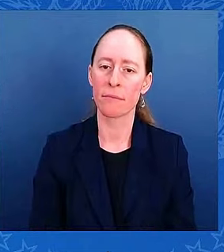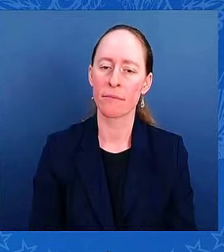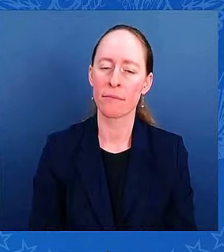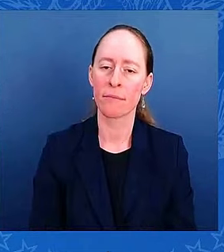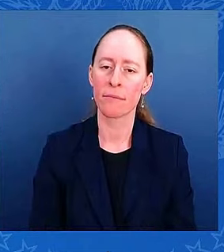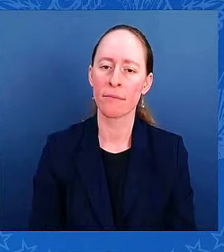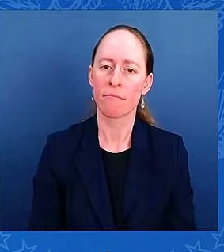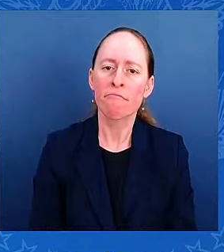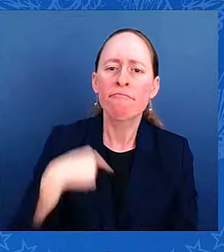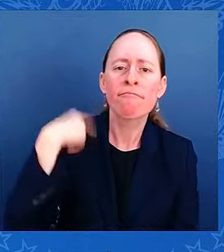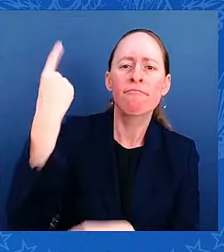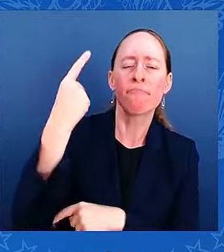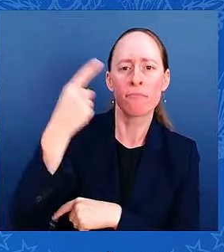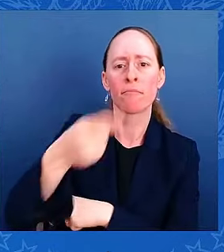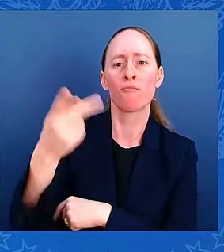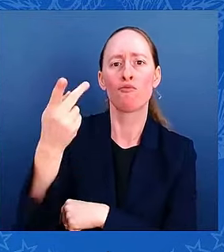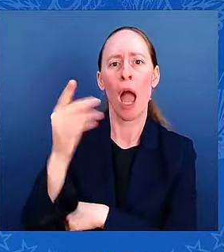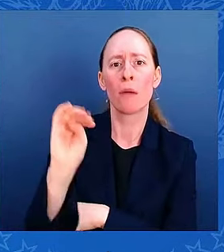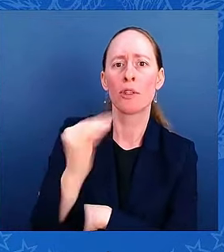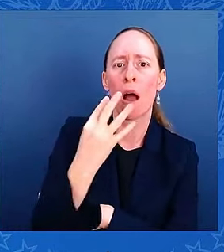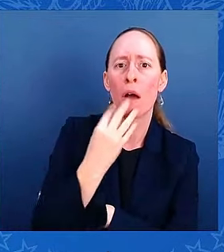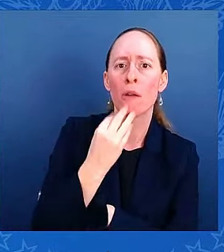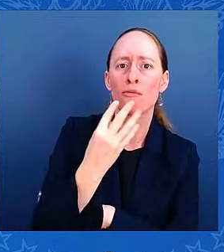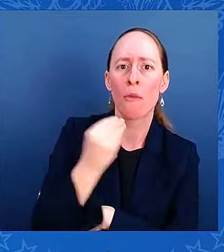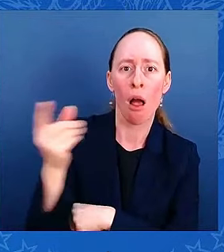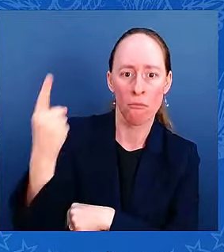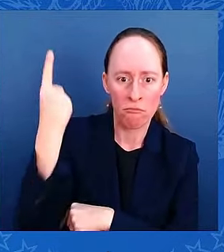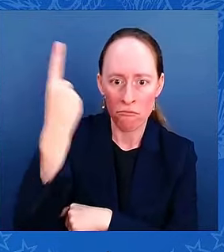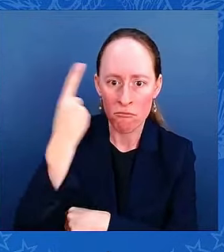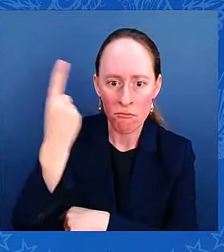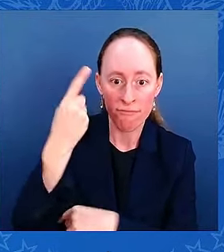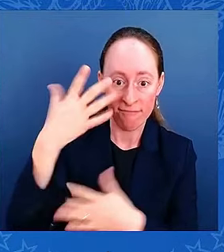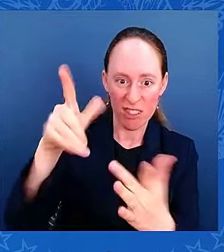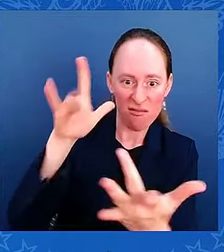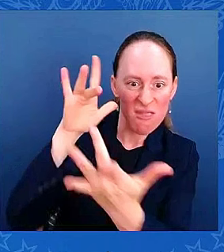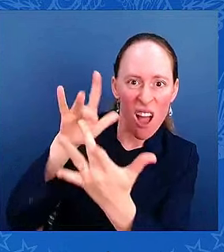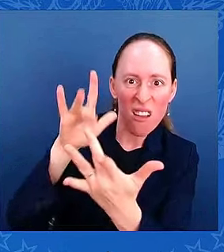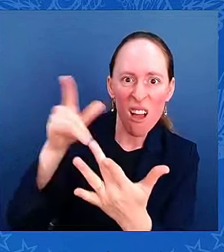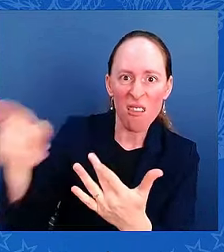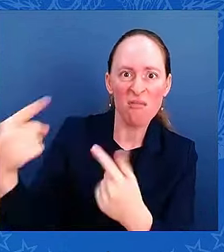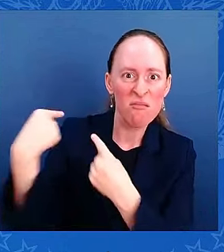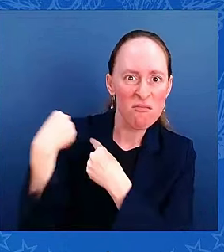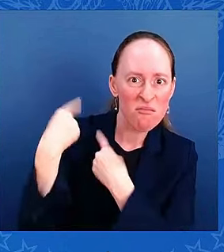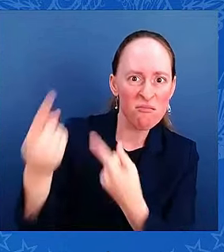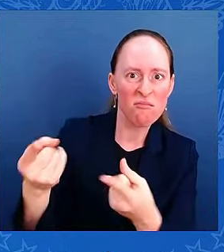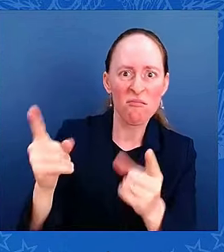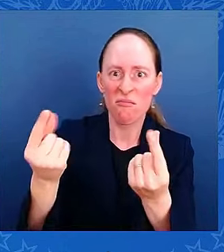Mr. President, have you spoken with former President Trump at all? Are you kidding me?